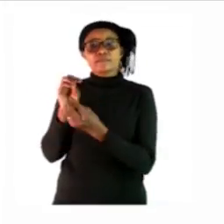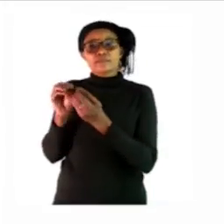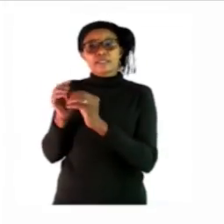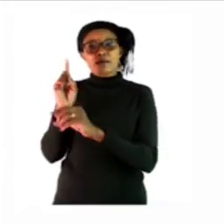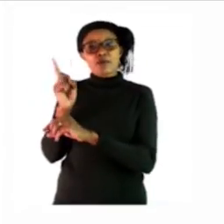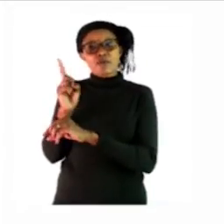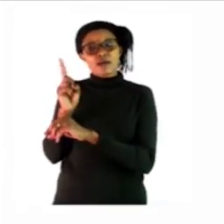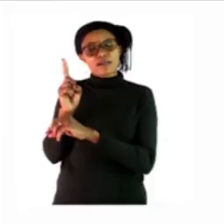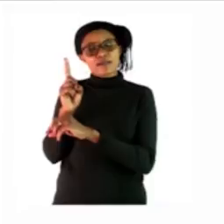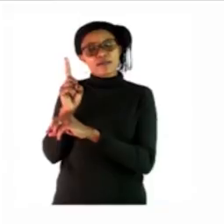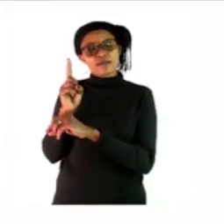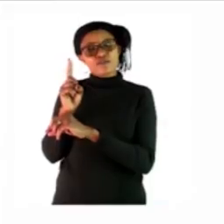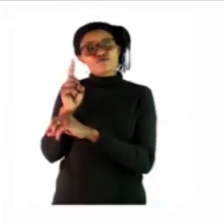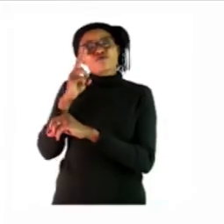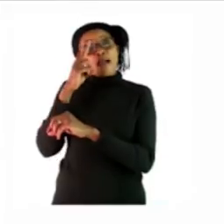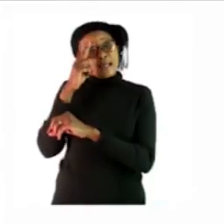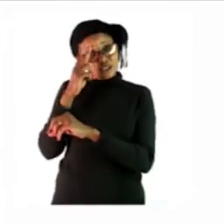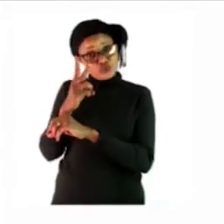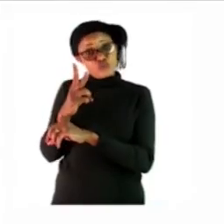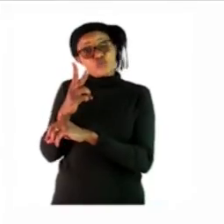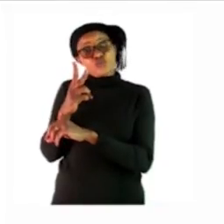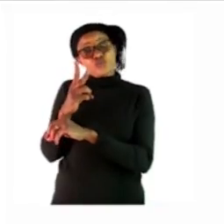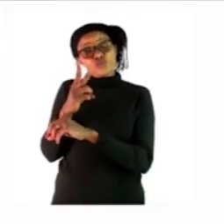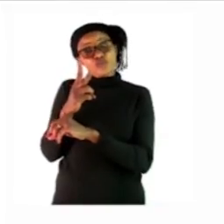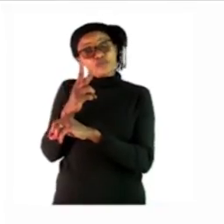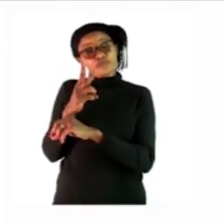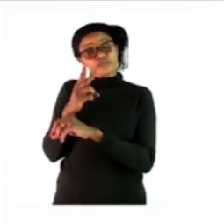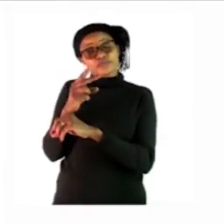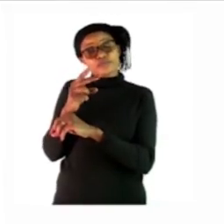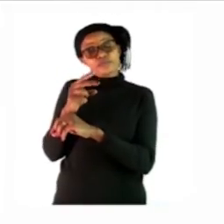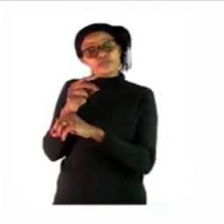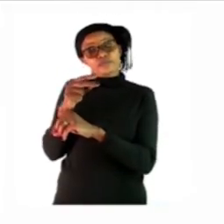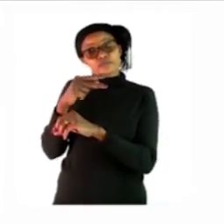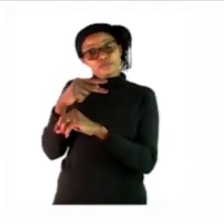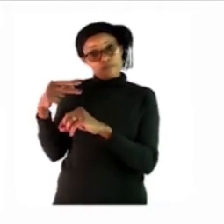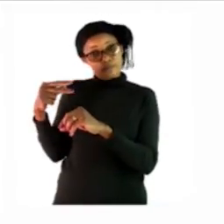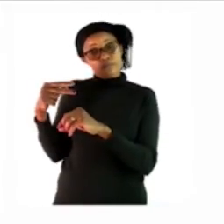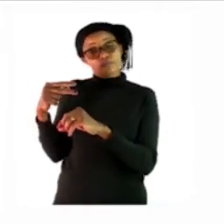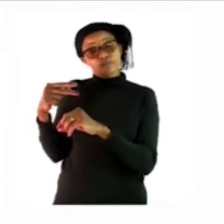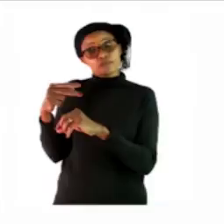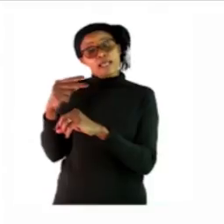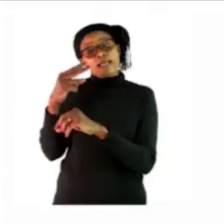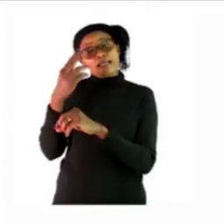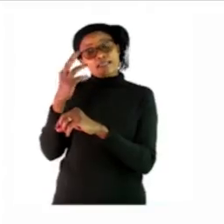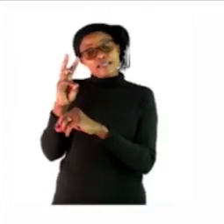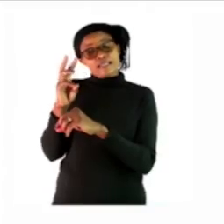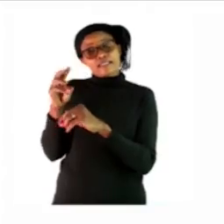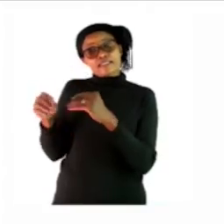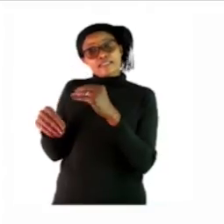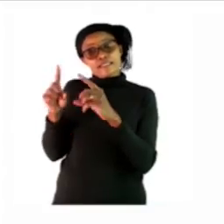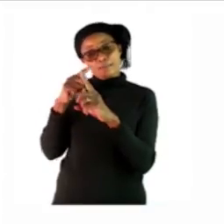that you must write on that line number two so six plus two